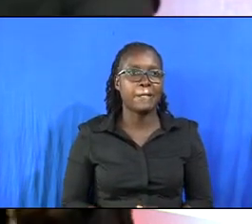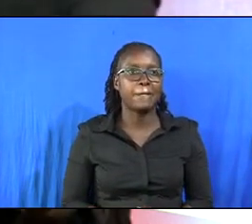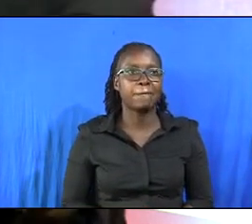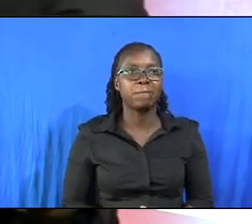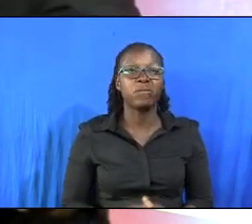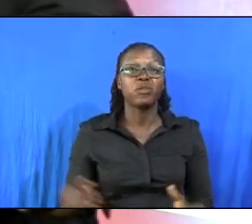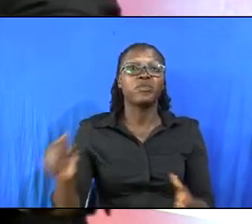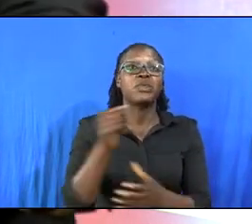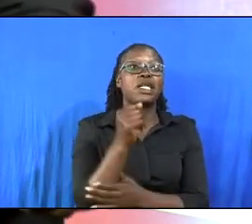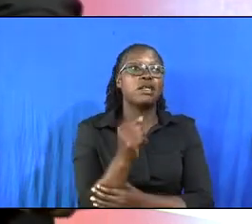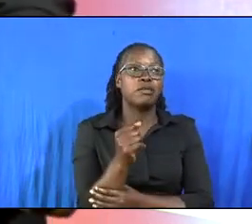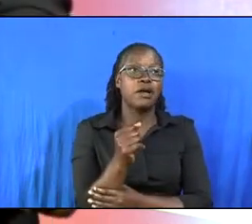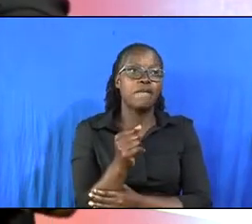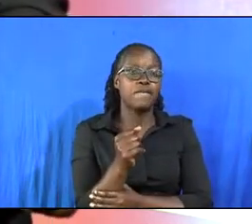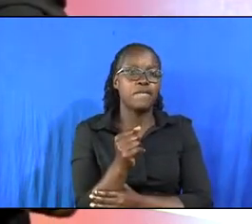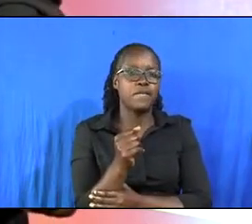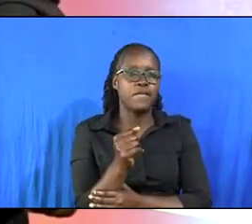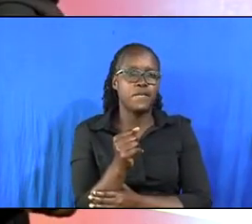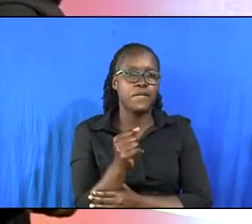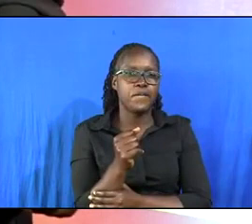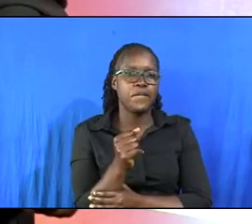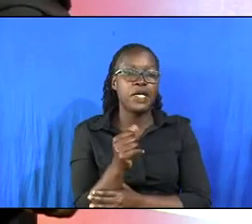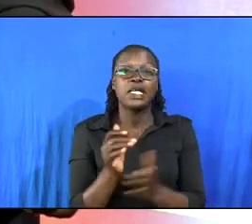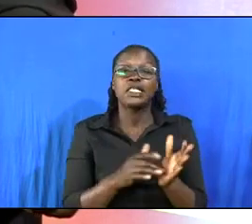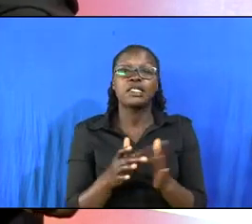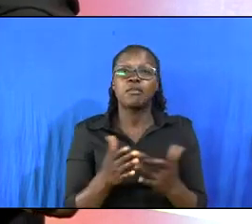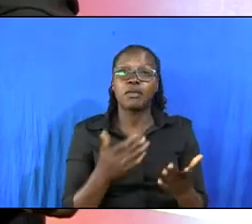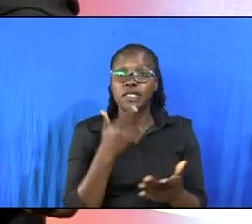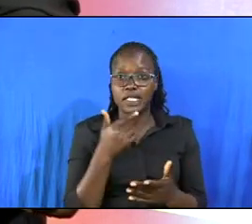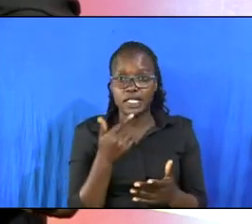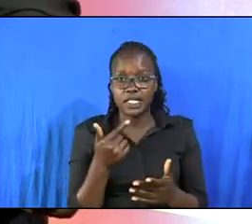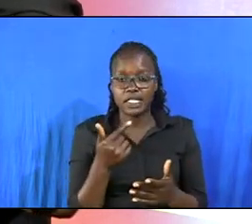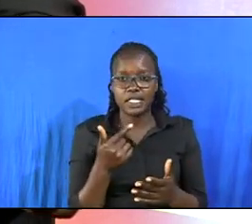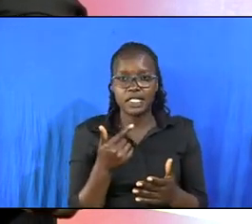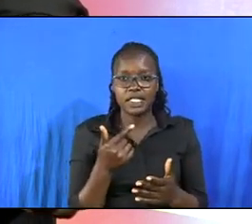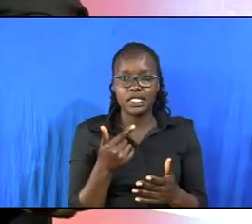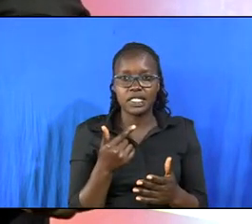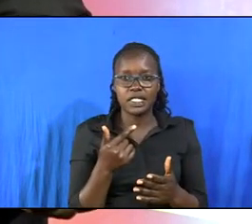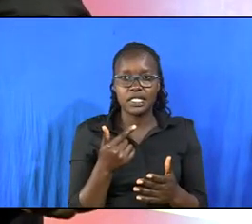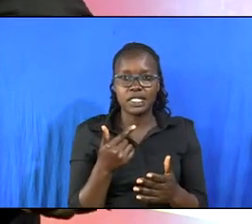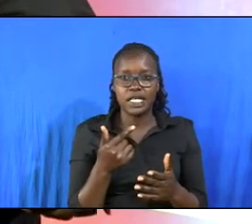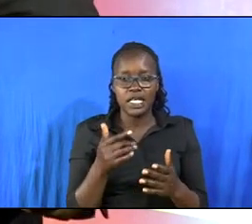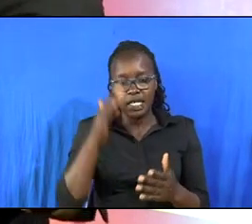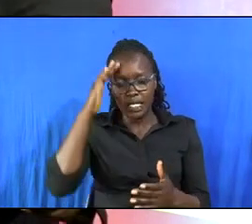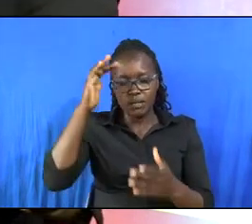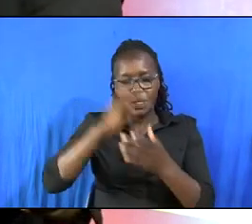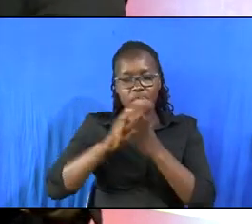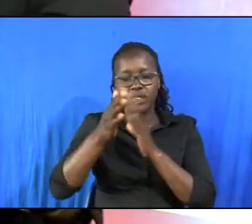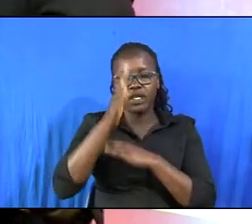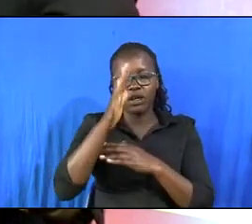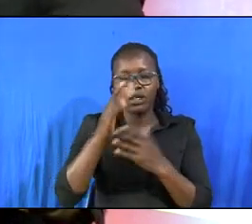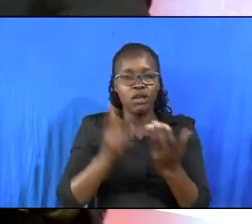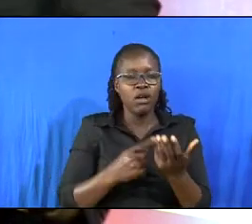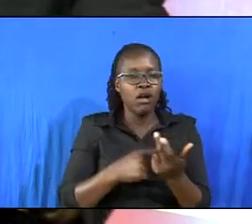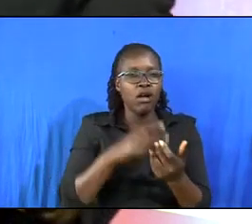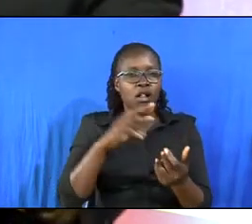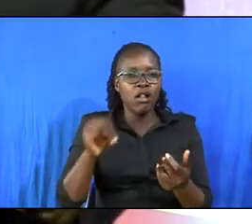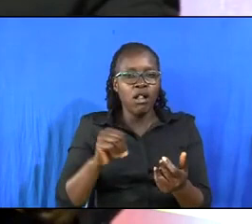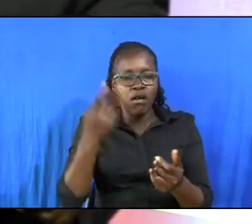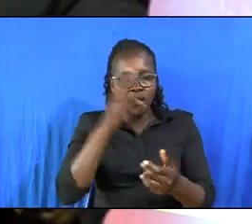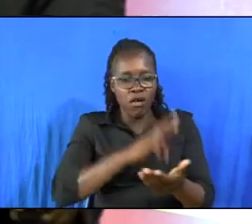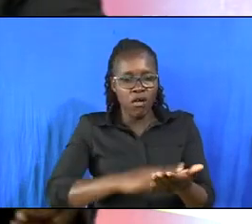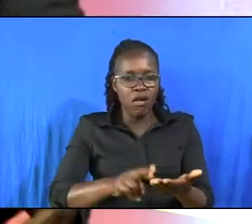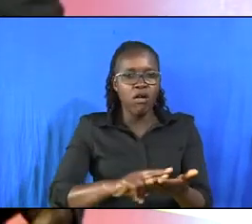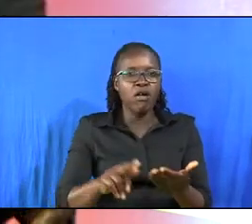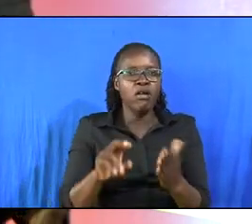abraham himself the bible says that he believed in god and it was counted unto him for